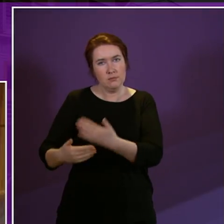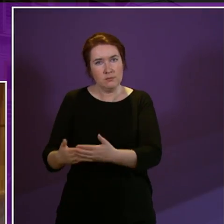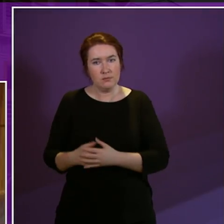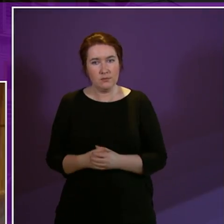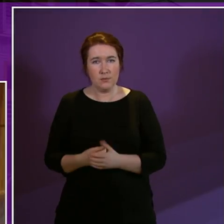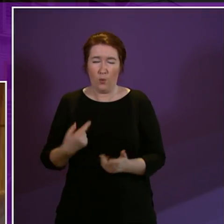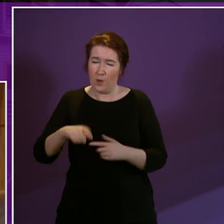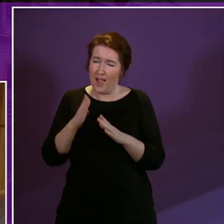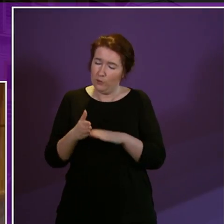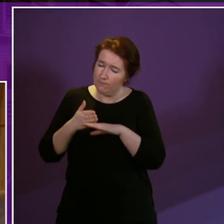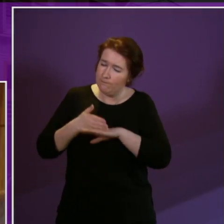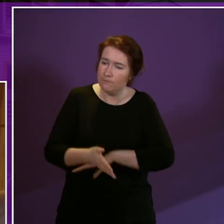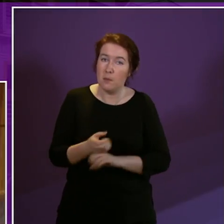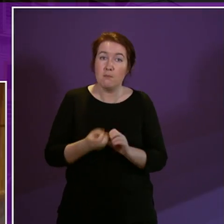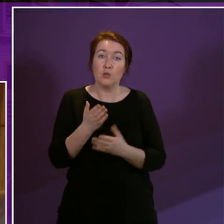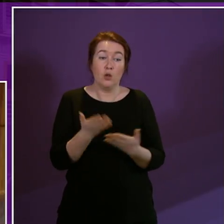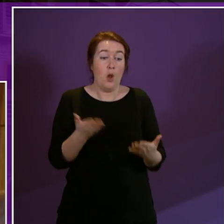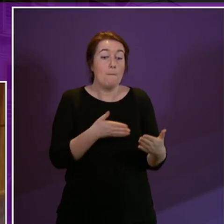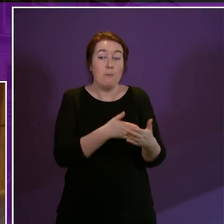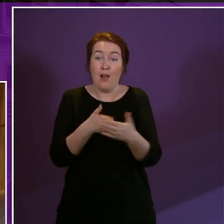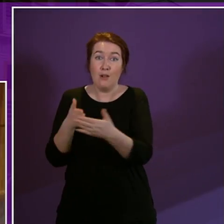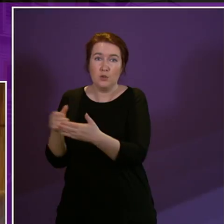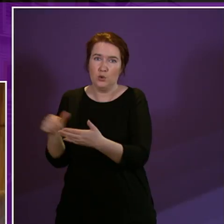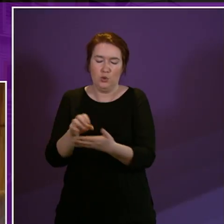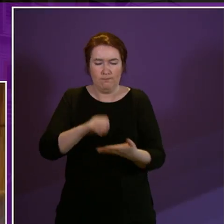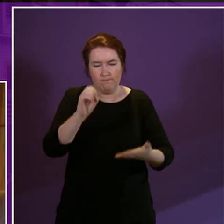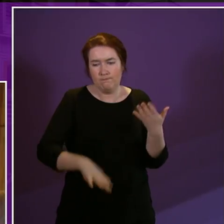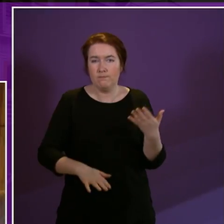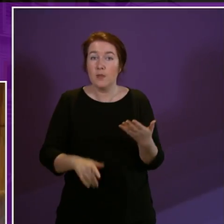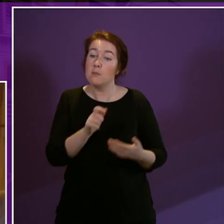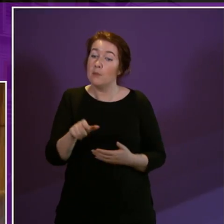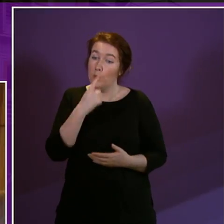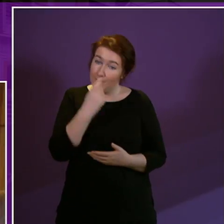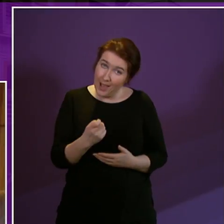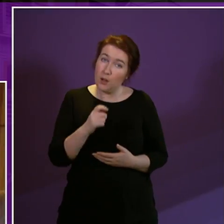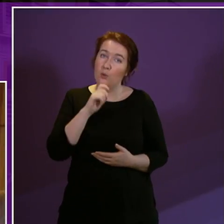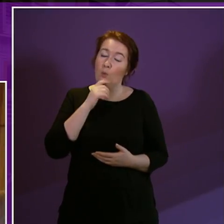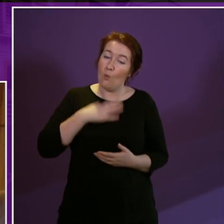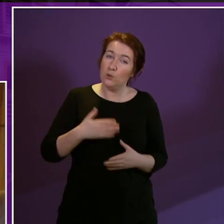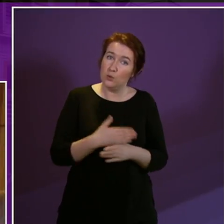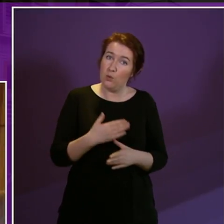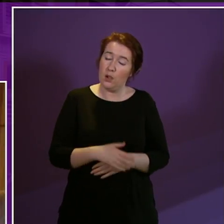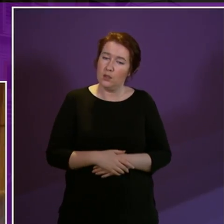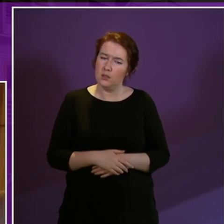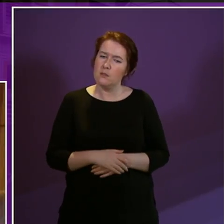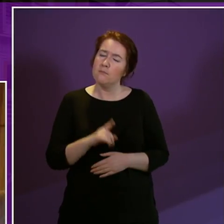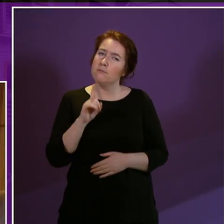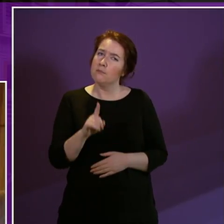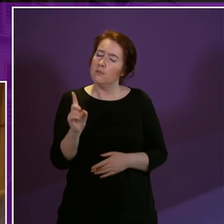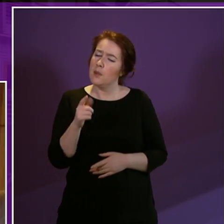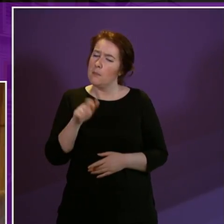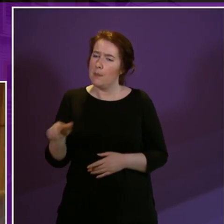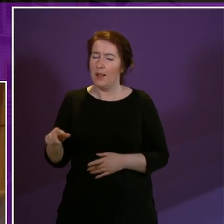that the barriers currently in their paths are removed for those who can and want to work but what of those who cannot work